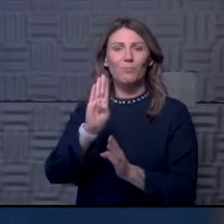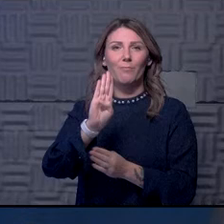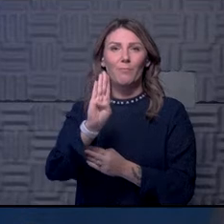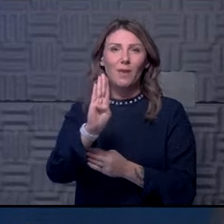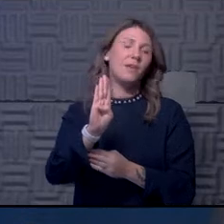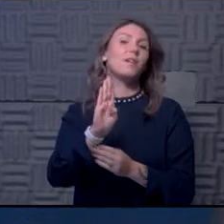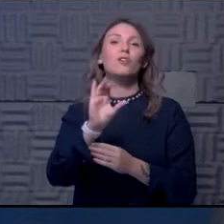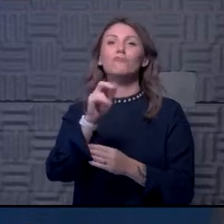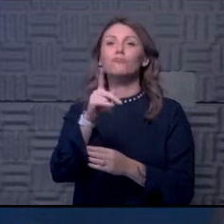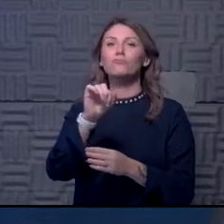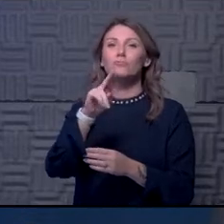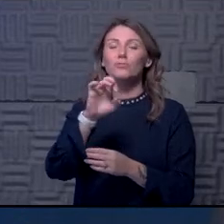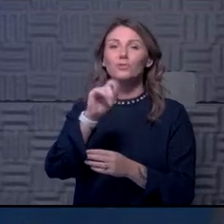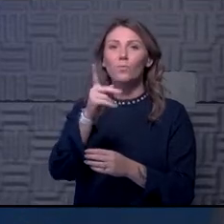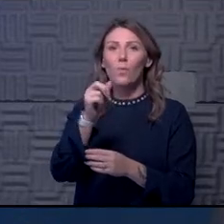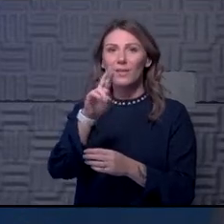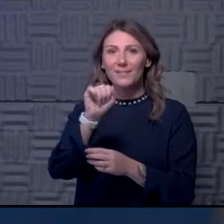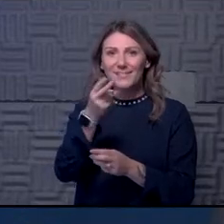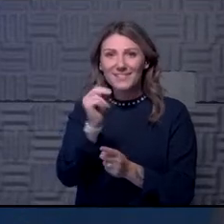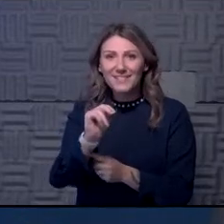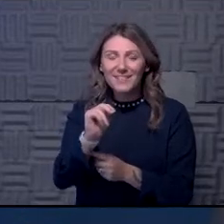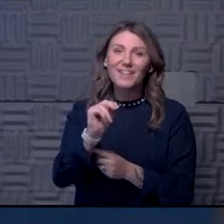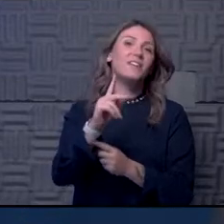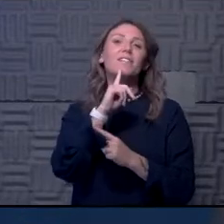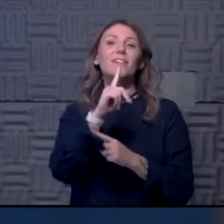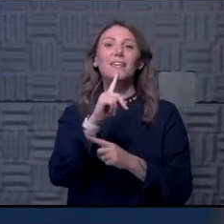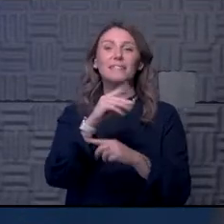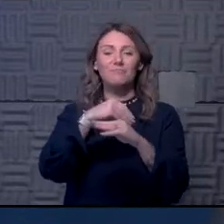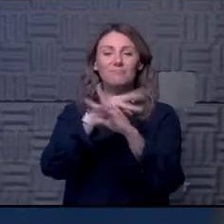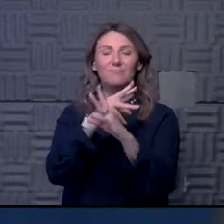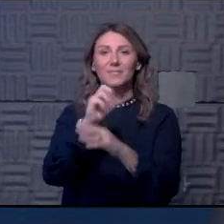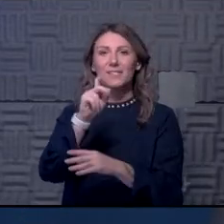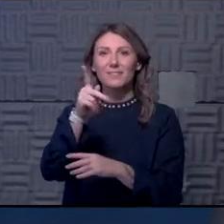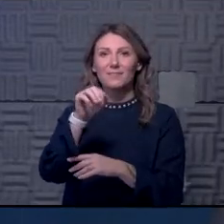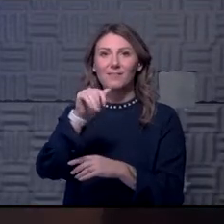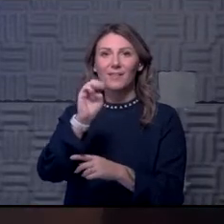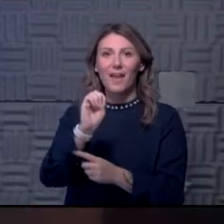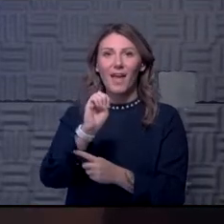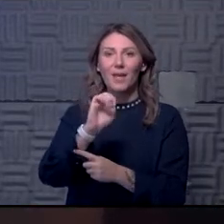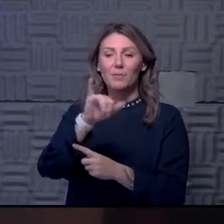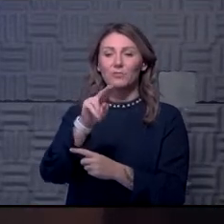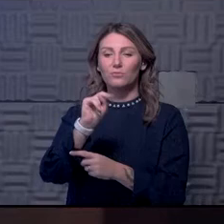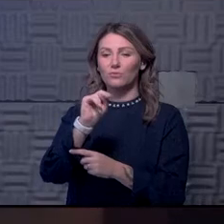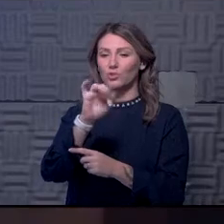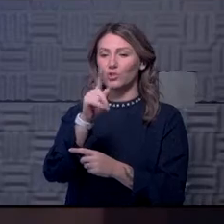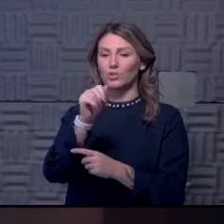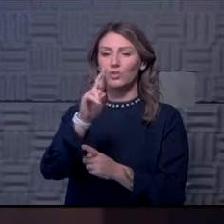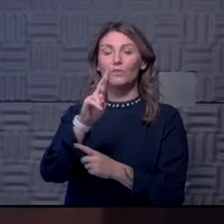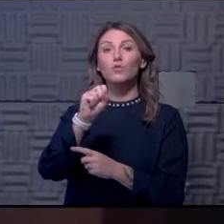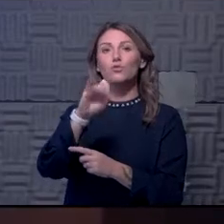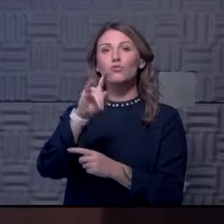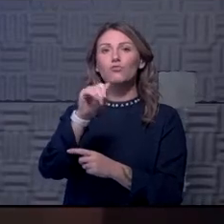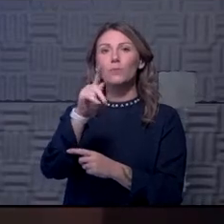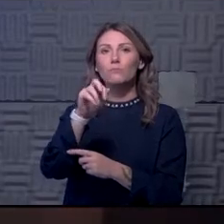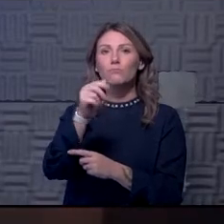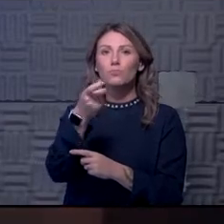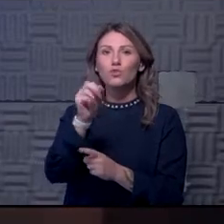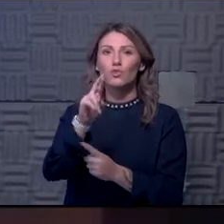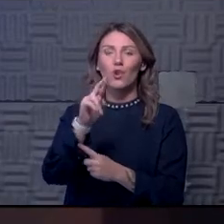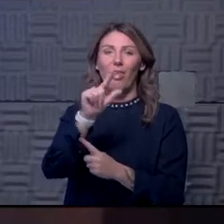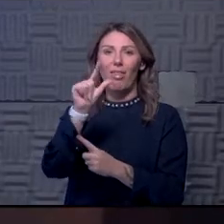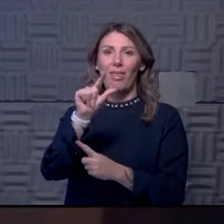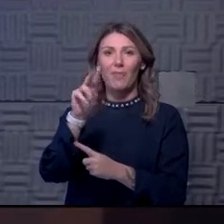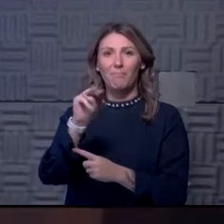of Integration and Innovation via Skype. Dr. Jennifer Scrimcher, Infectious Disease Specialist at LMH Health.